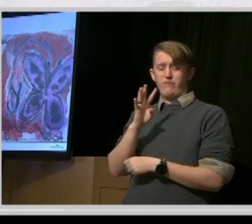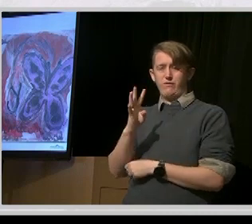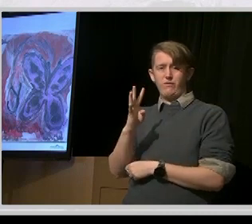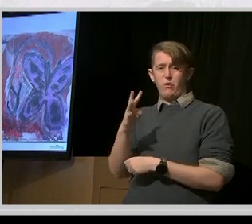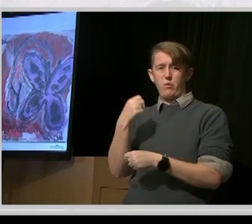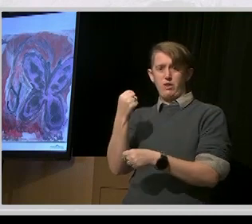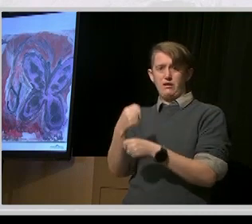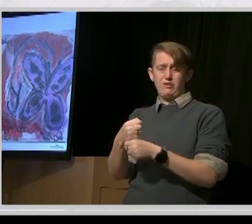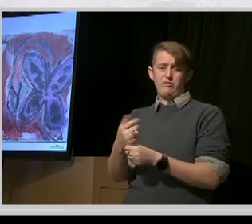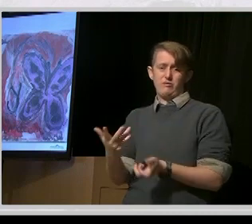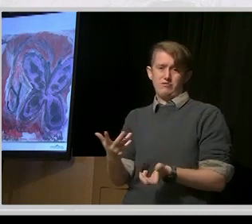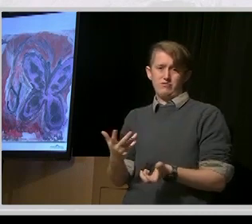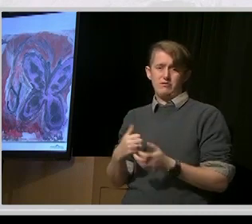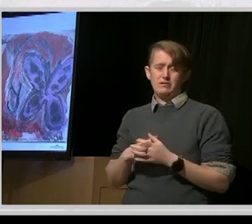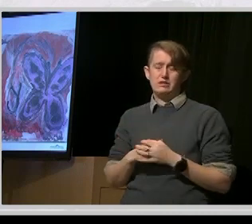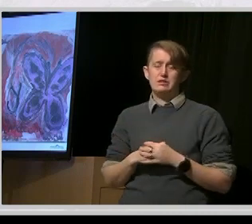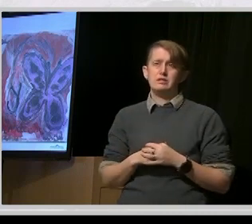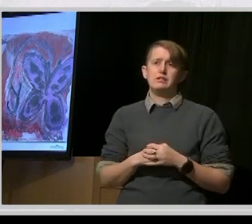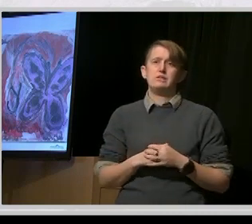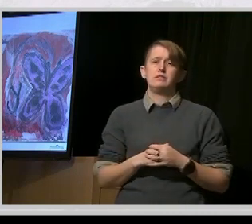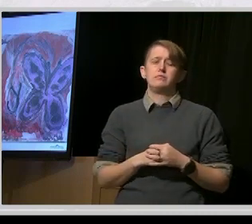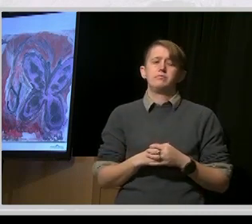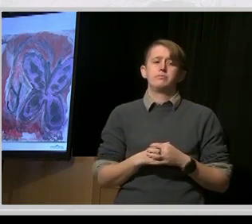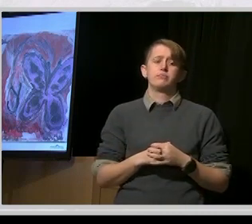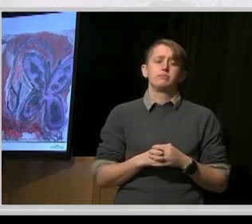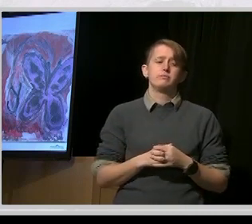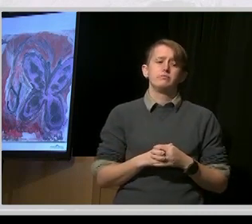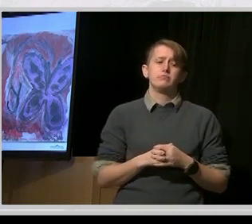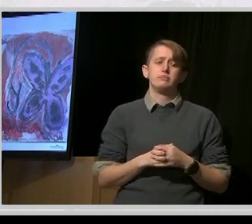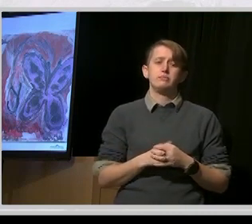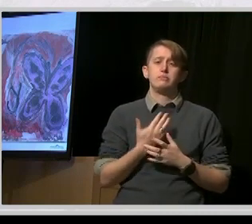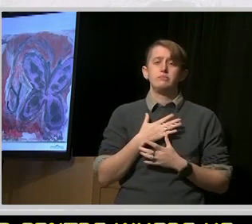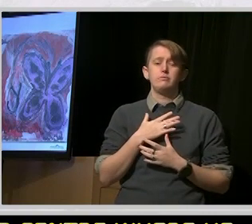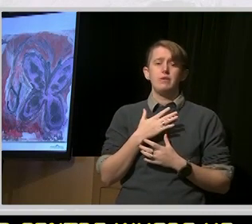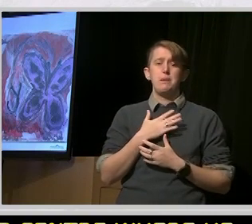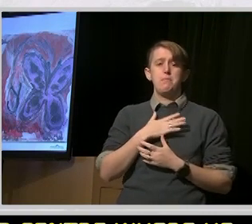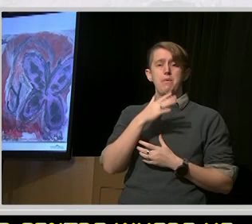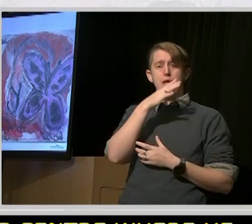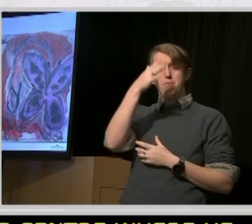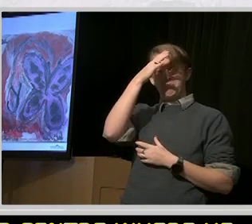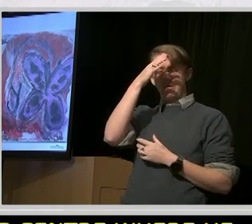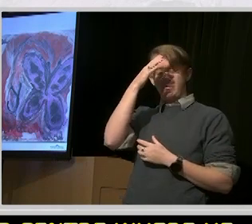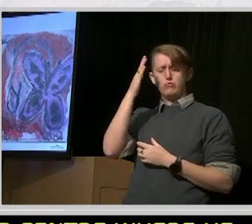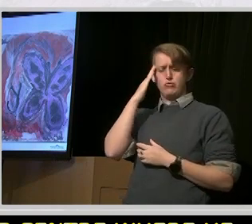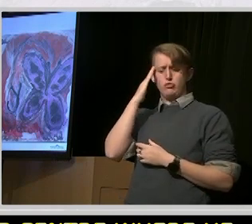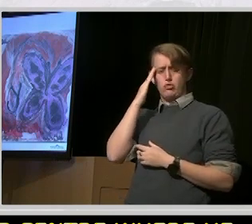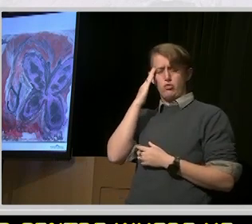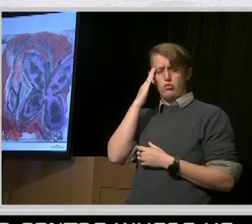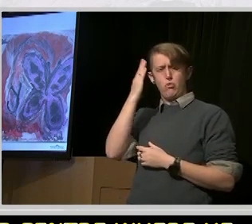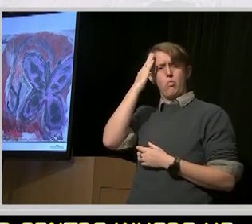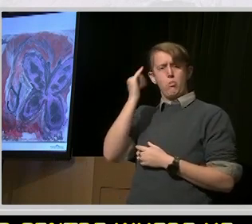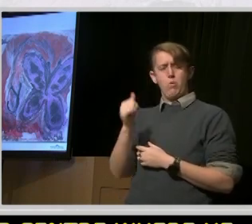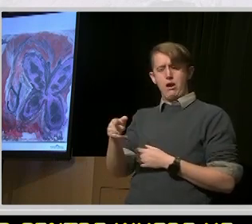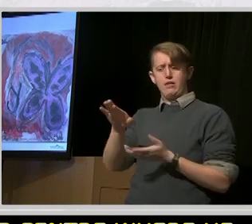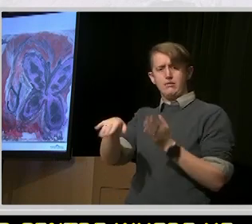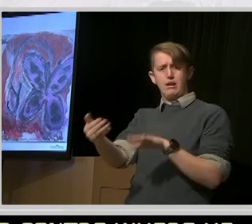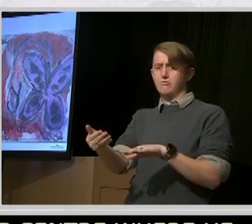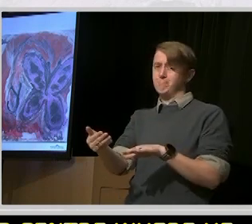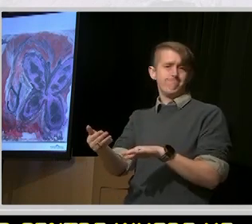My parents don't even know why he passed away, and I don't think we'll ever know.